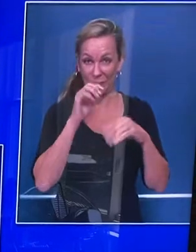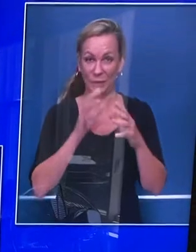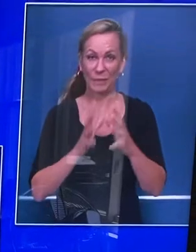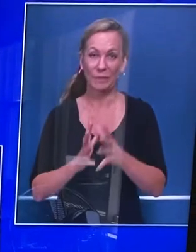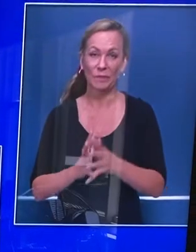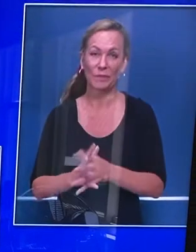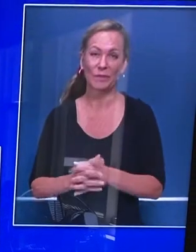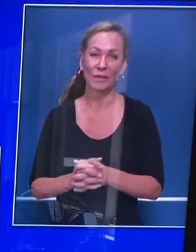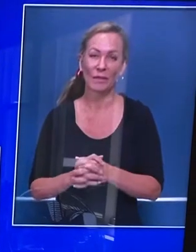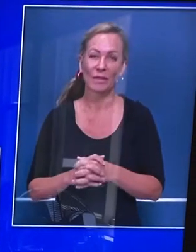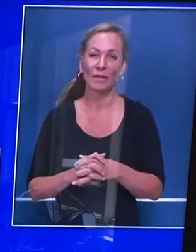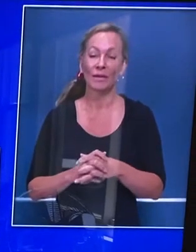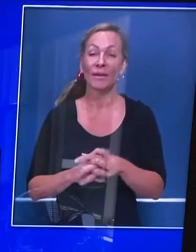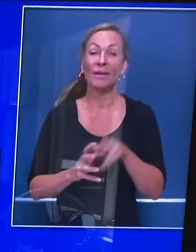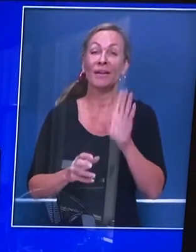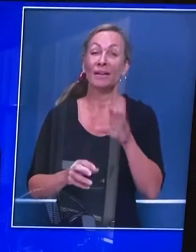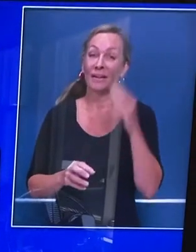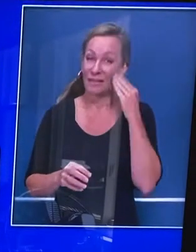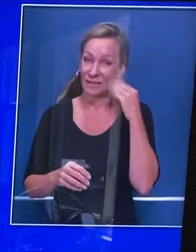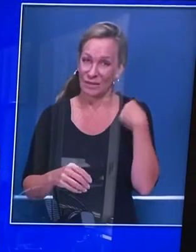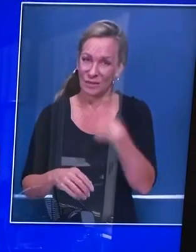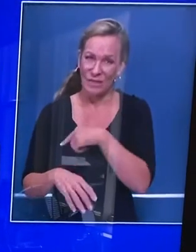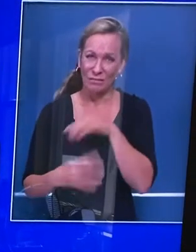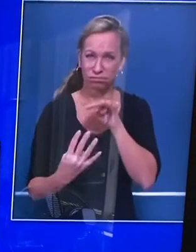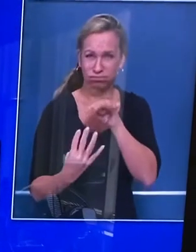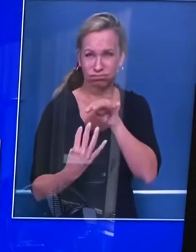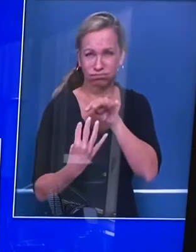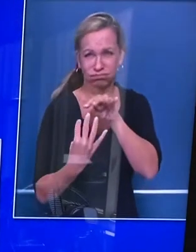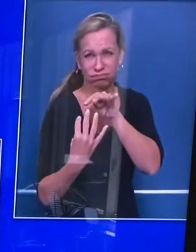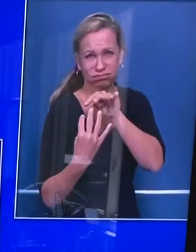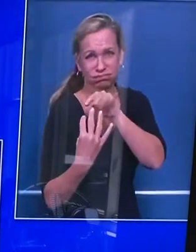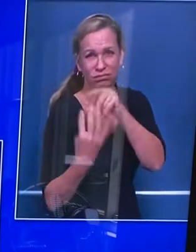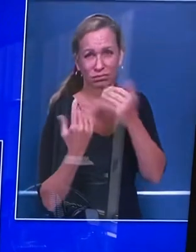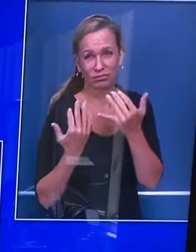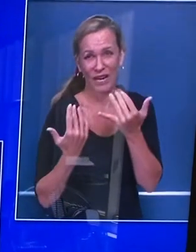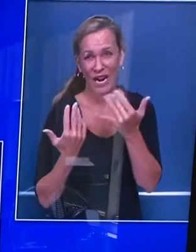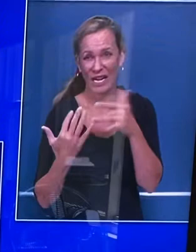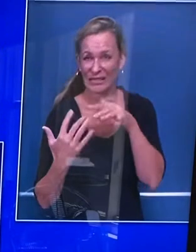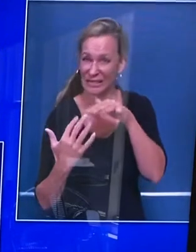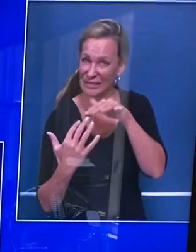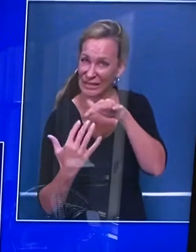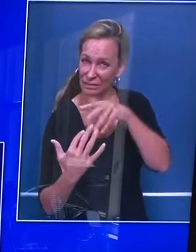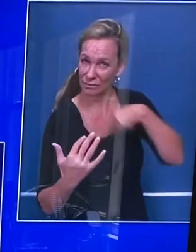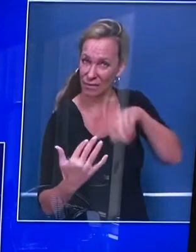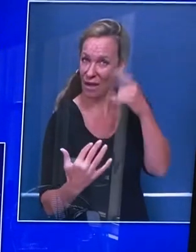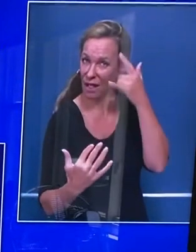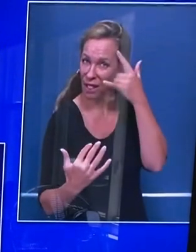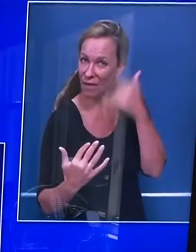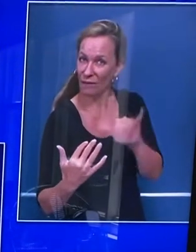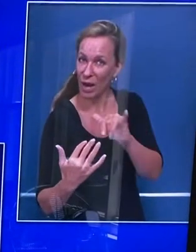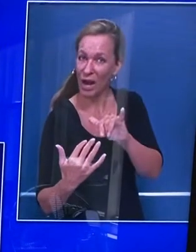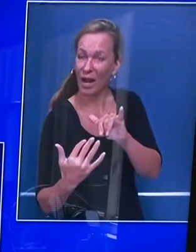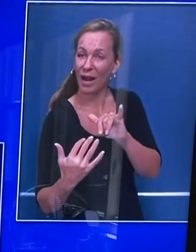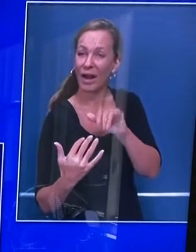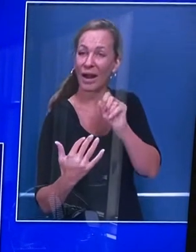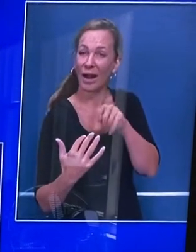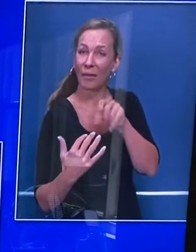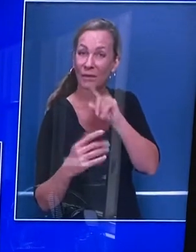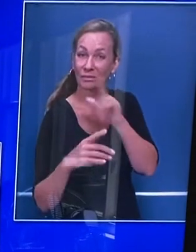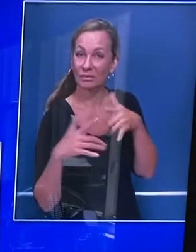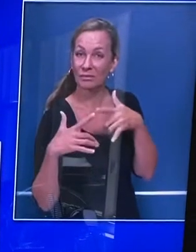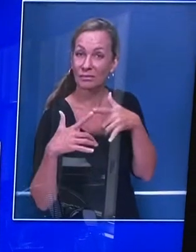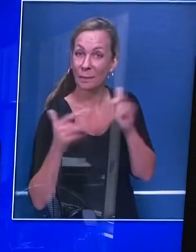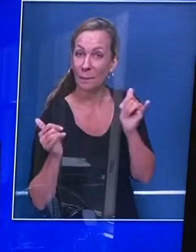We continue to battle historic wildfires, but we're also battling this historic pandemic, COVID-19,